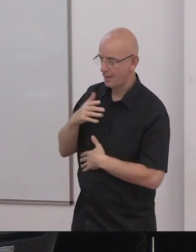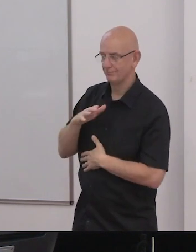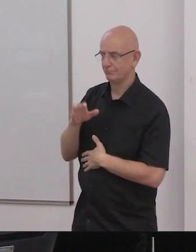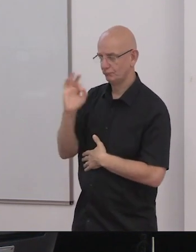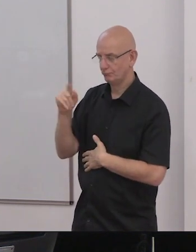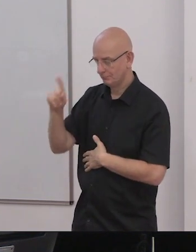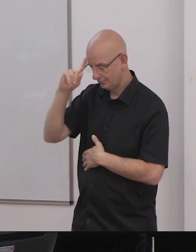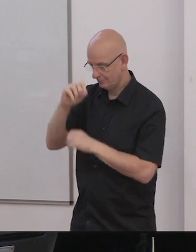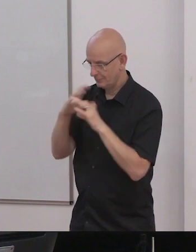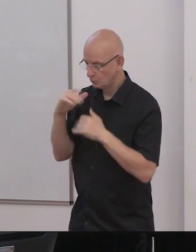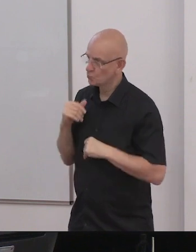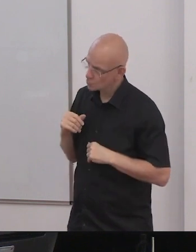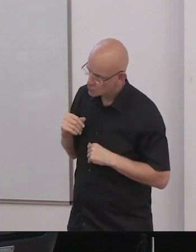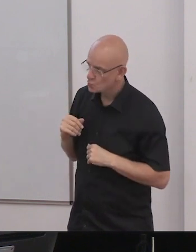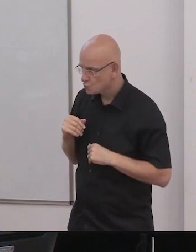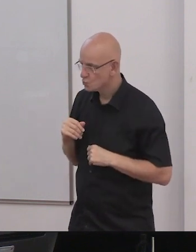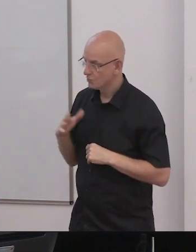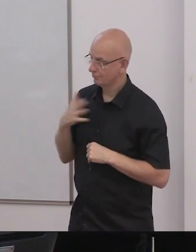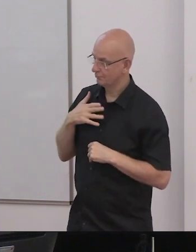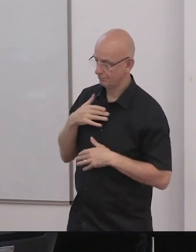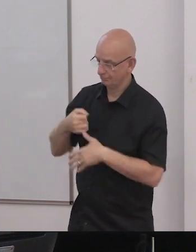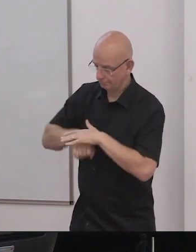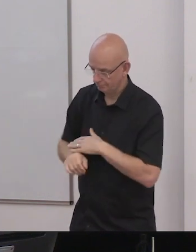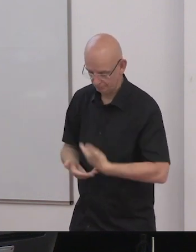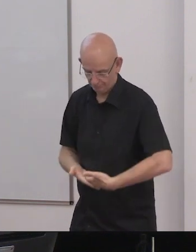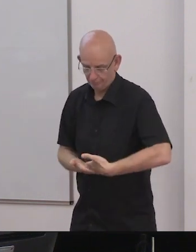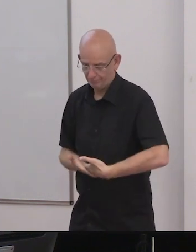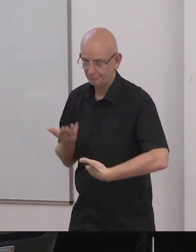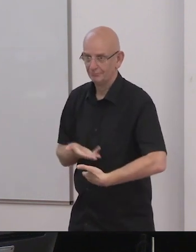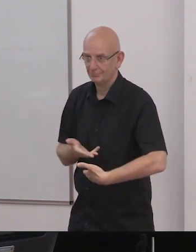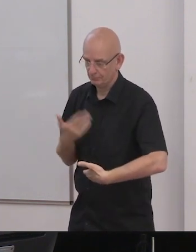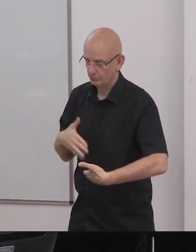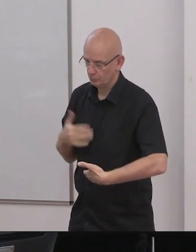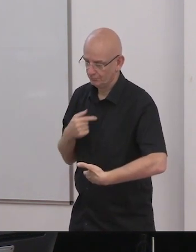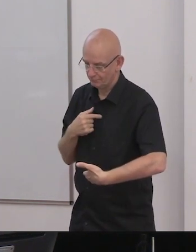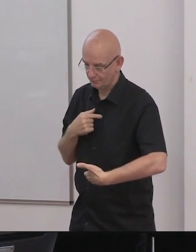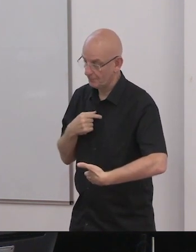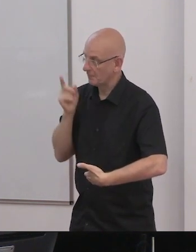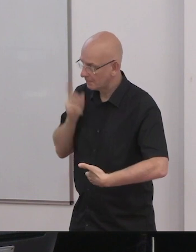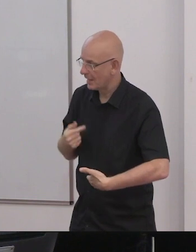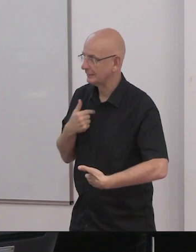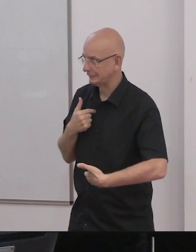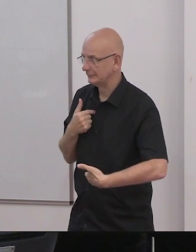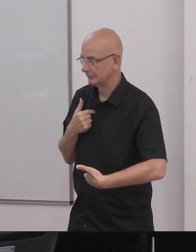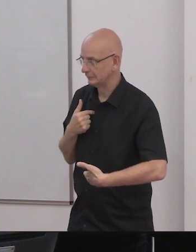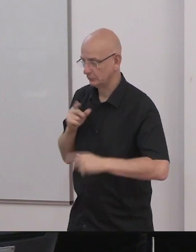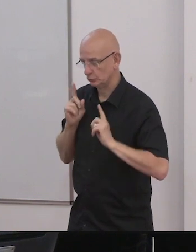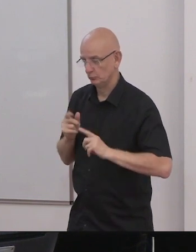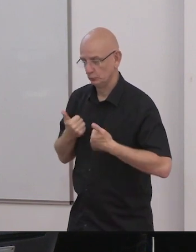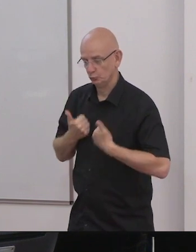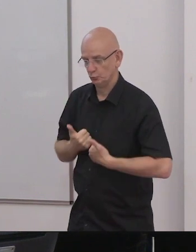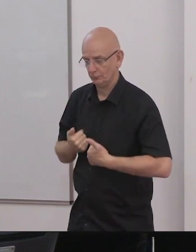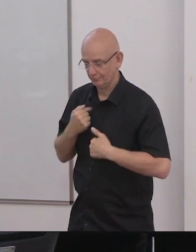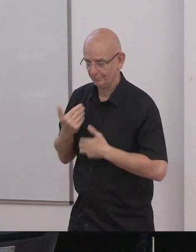onerous task on all of us. But thank you very much. I look forward to the conversation later on as well. Okay. We're going to move